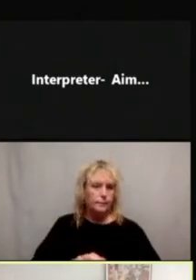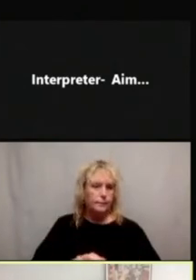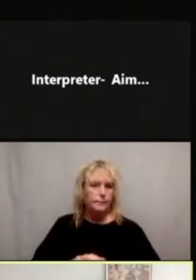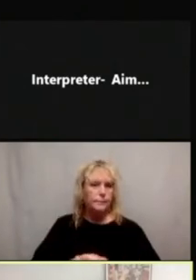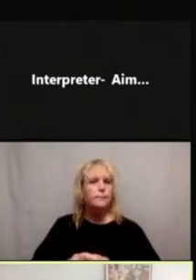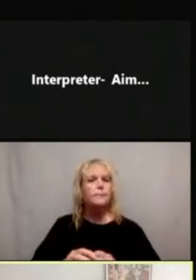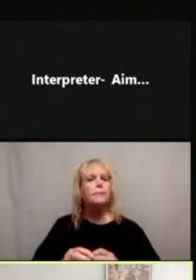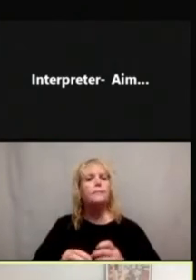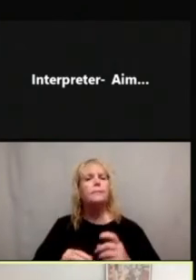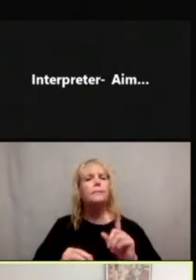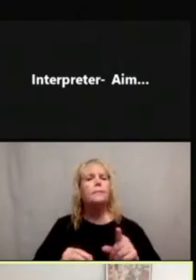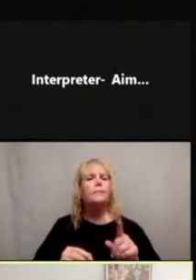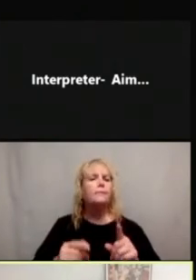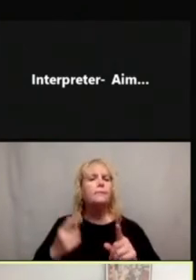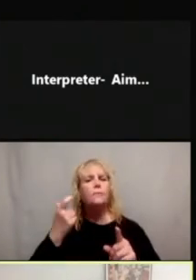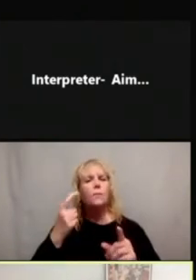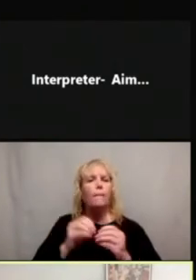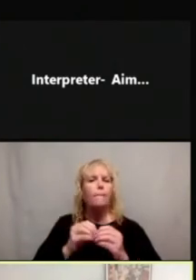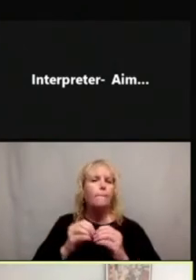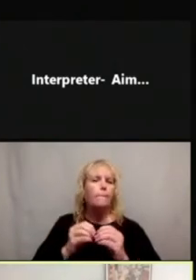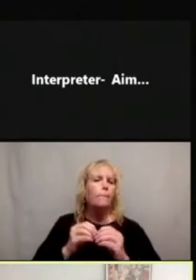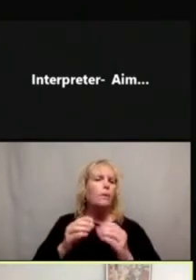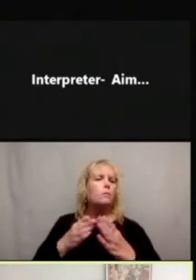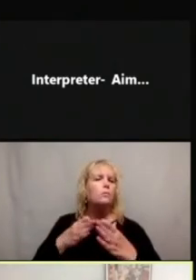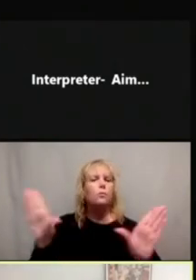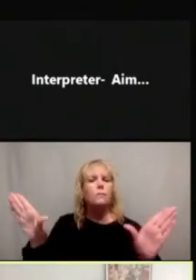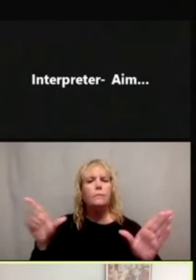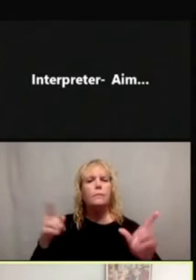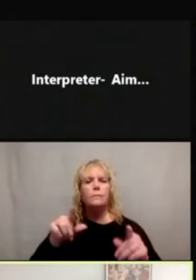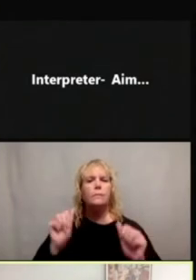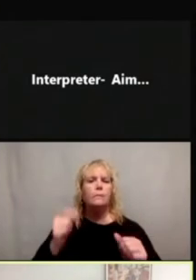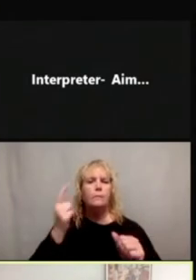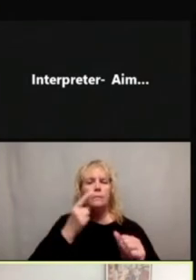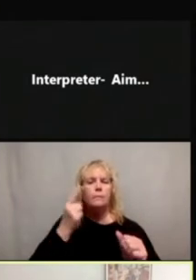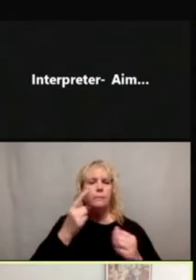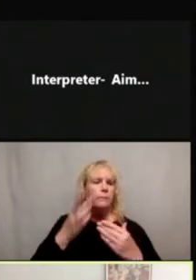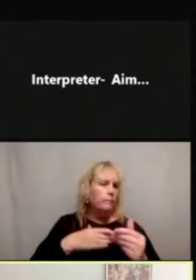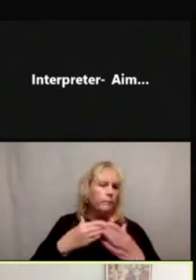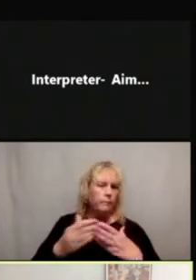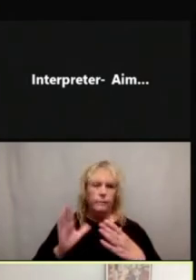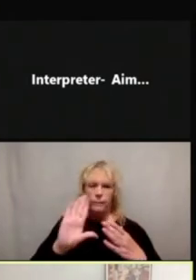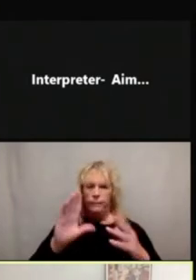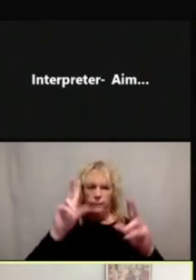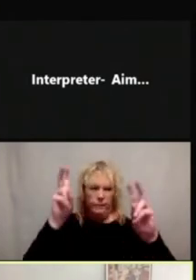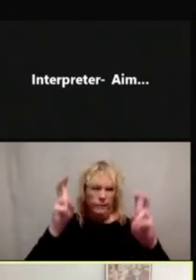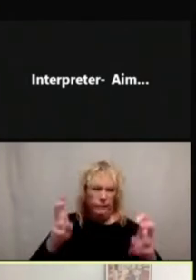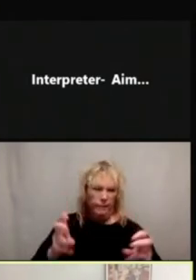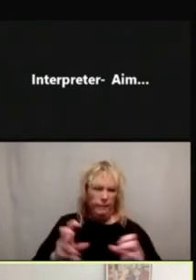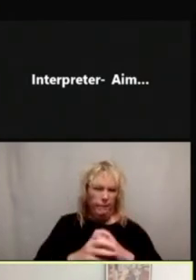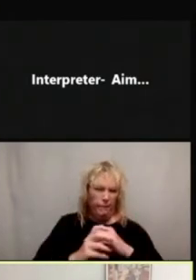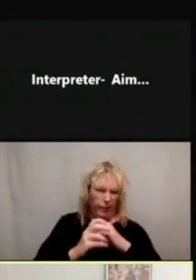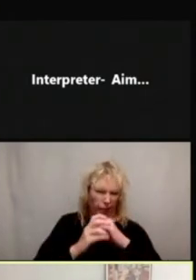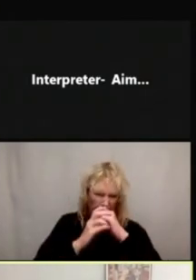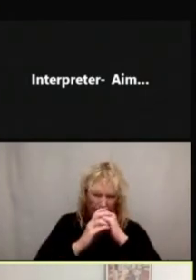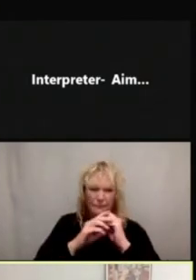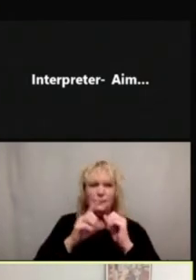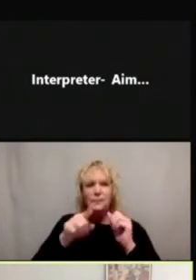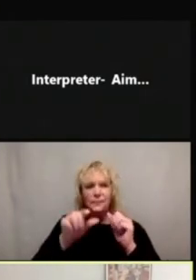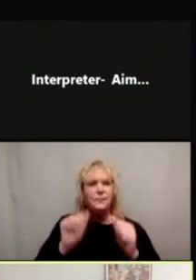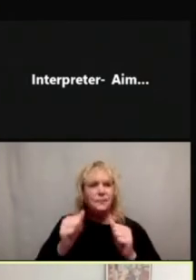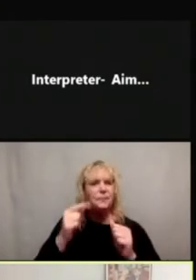a little bit more of a general thing to consider, no matter what the topic of your pictogram is. It's important to consider